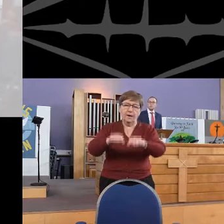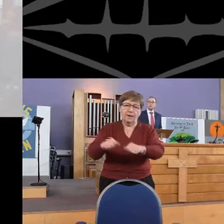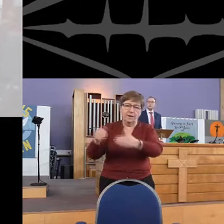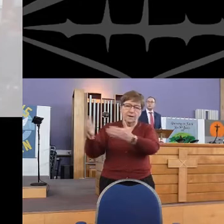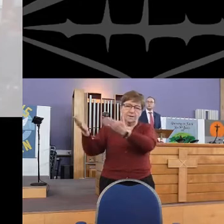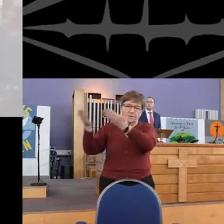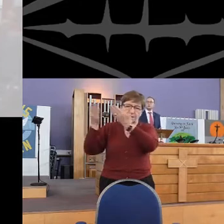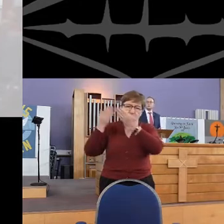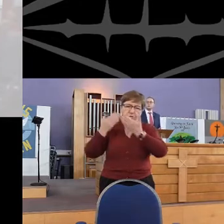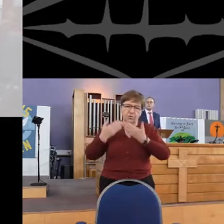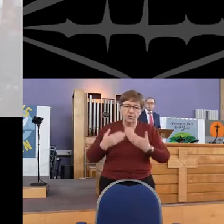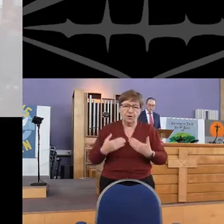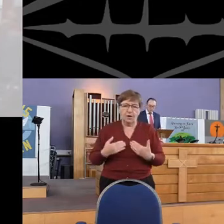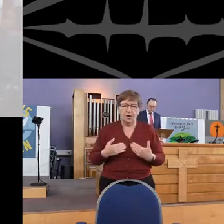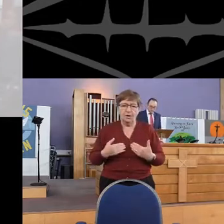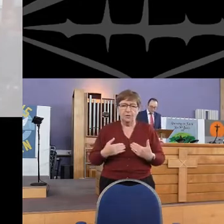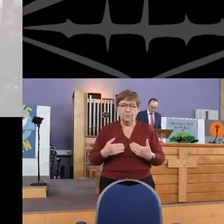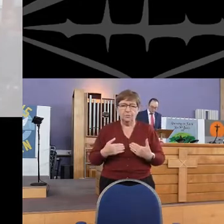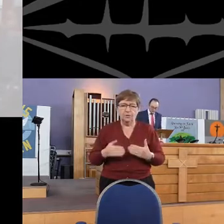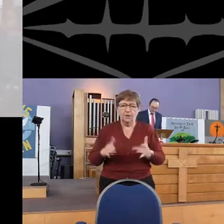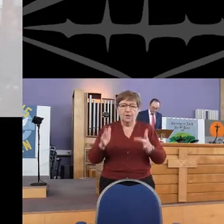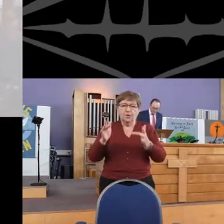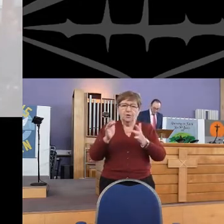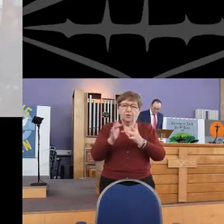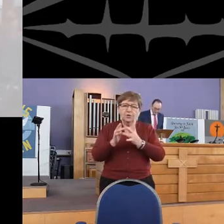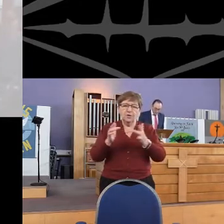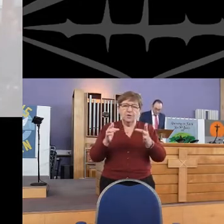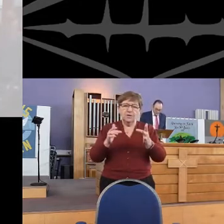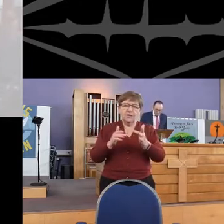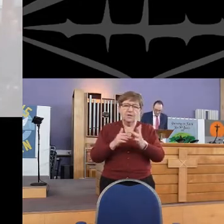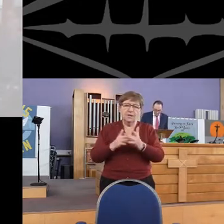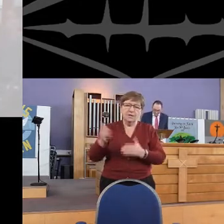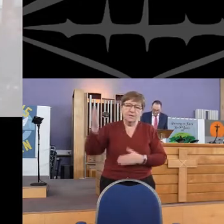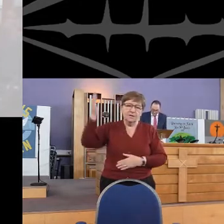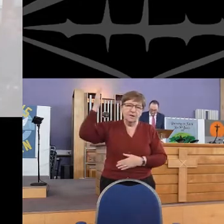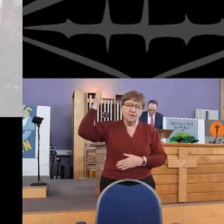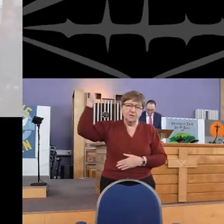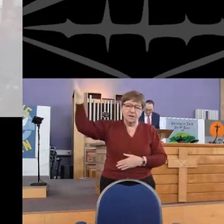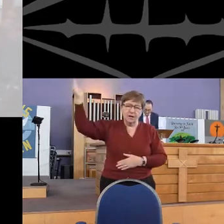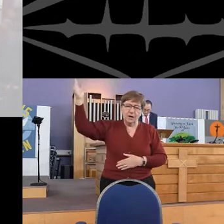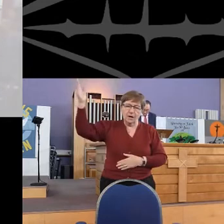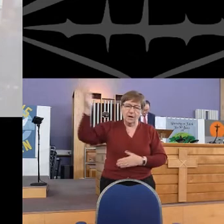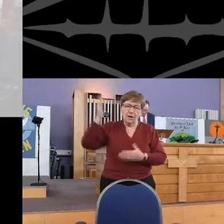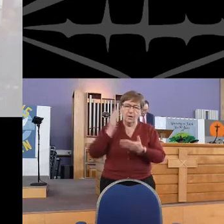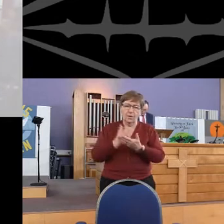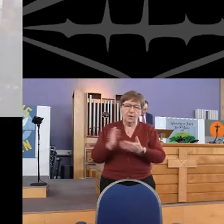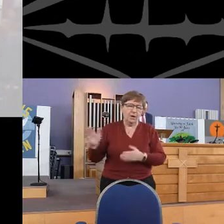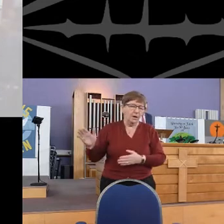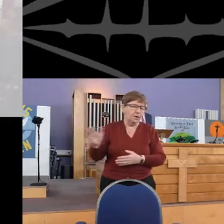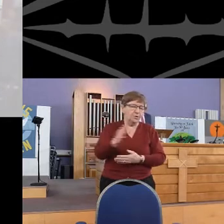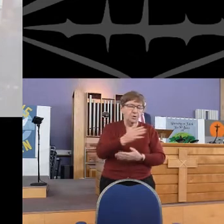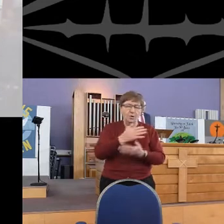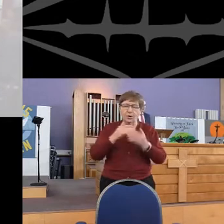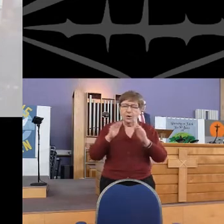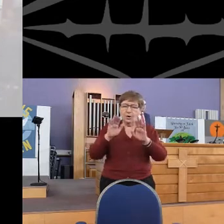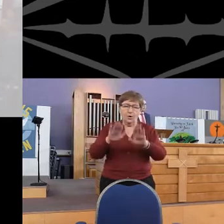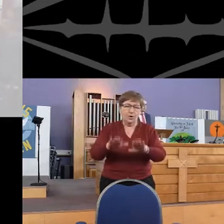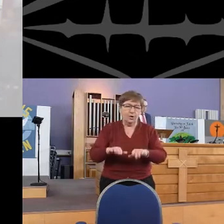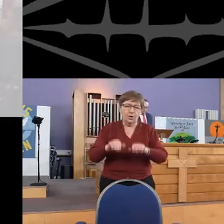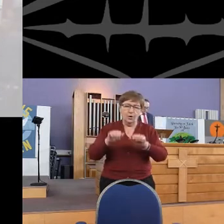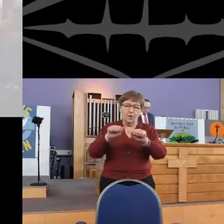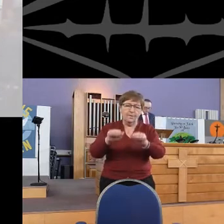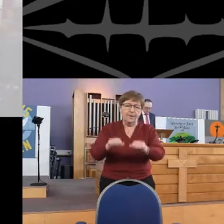of paz, is anhela song and telets of Give us love and